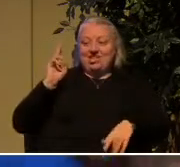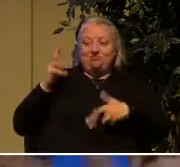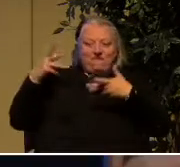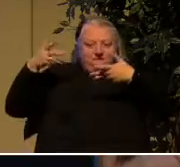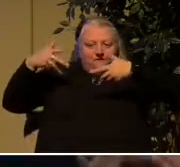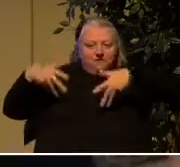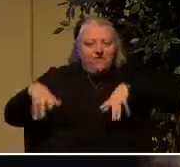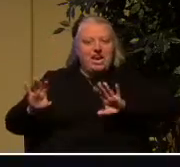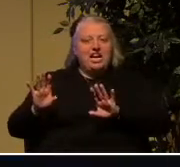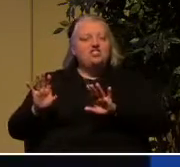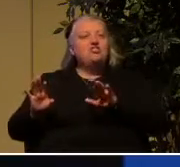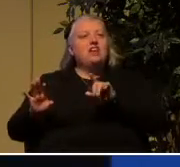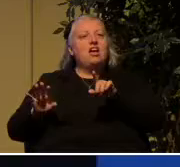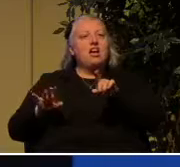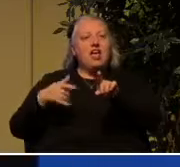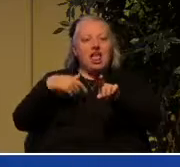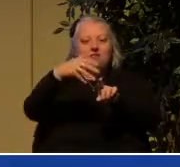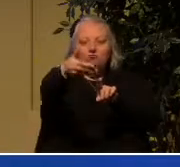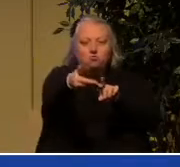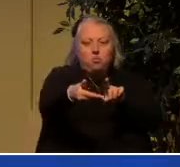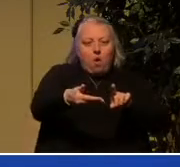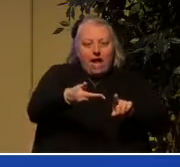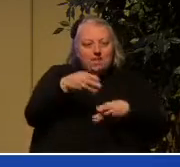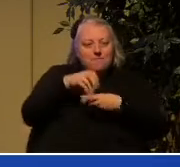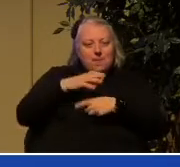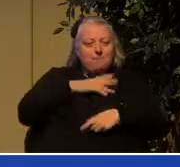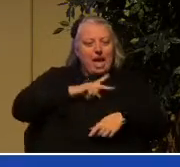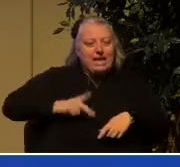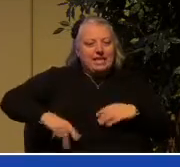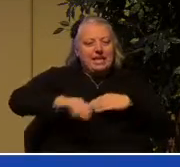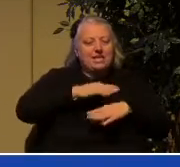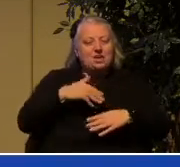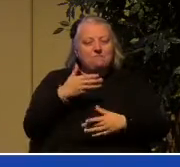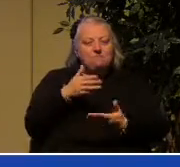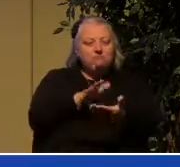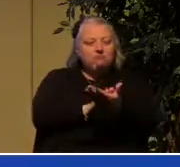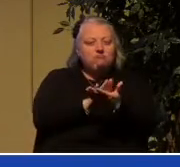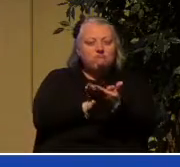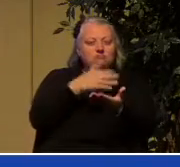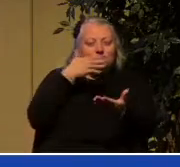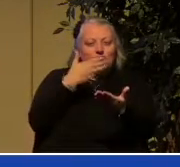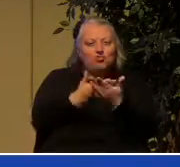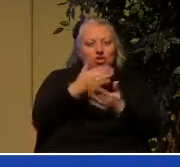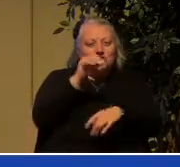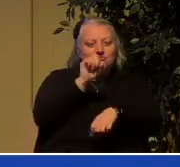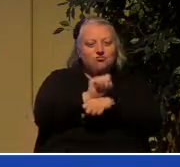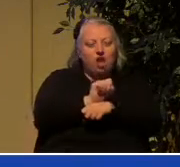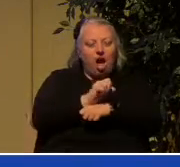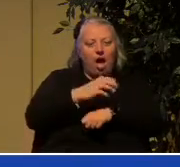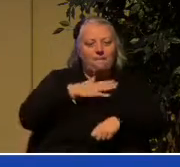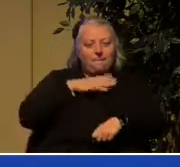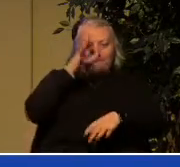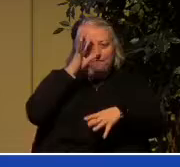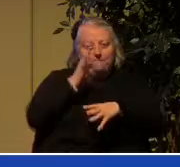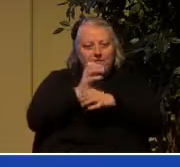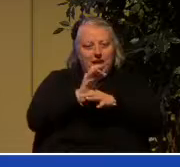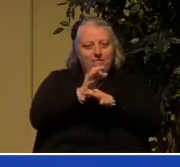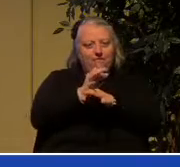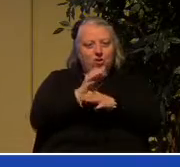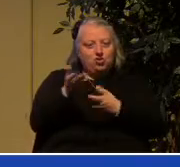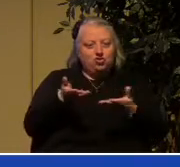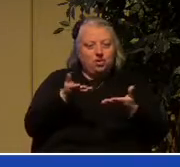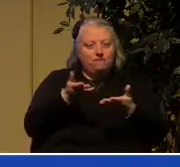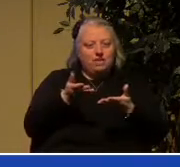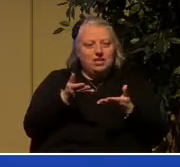you've been faithful over little welcome into my kingdom you're going to inherit all the riches that I have prepared for you